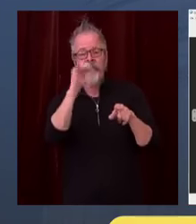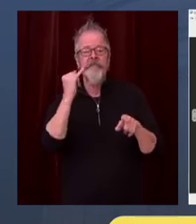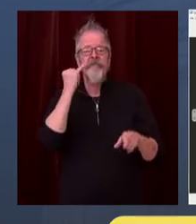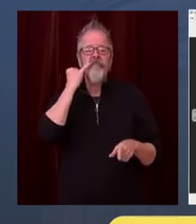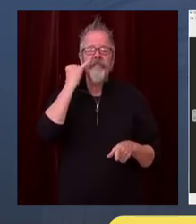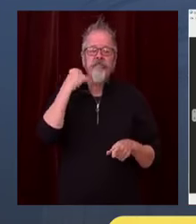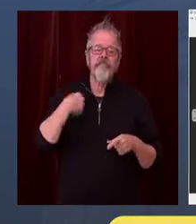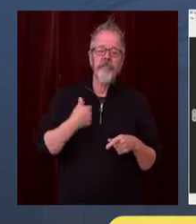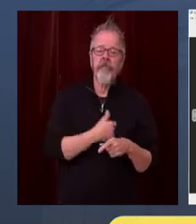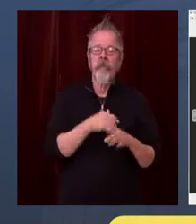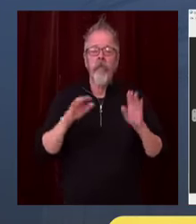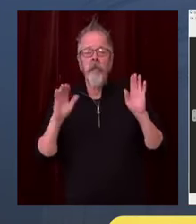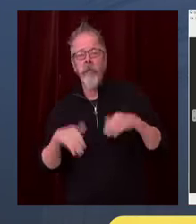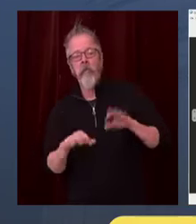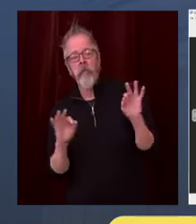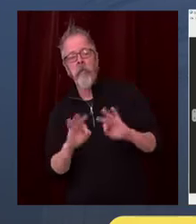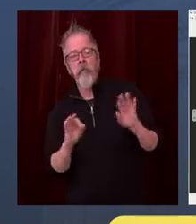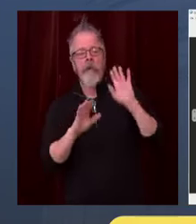an option here.